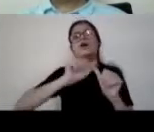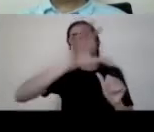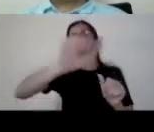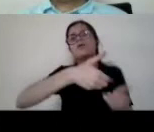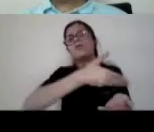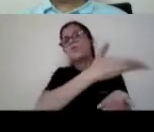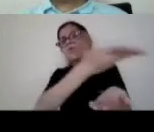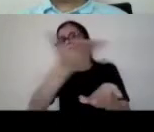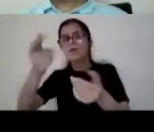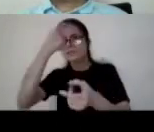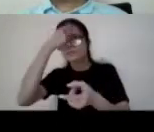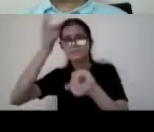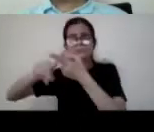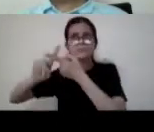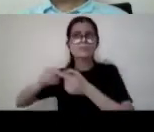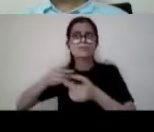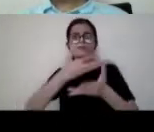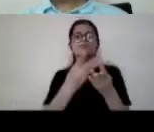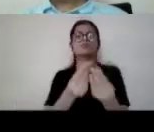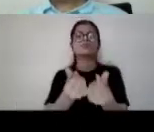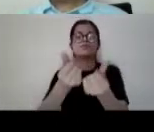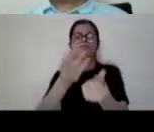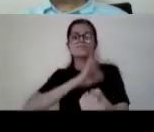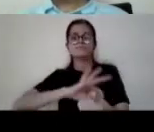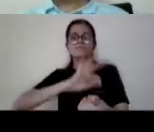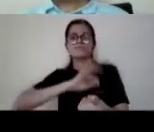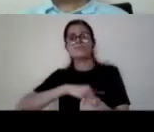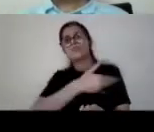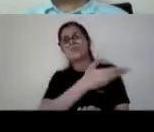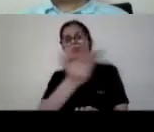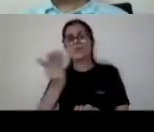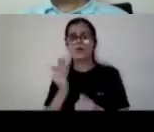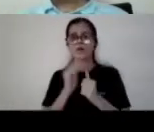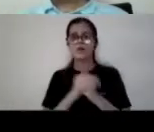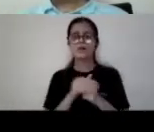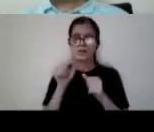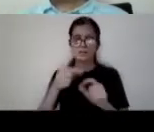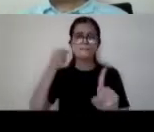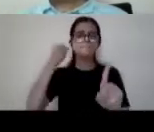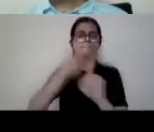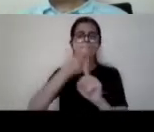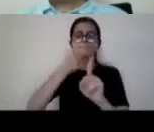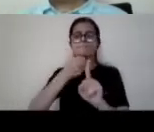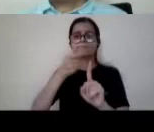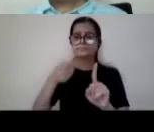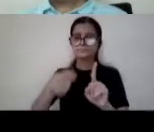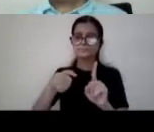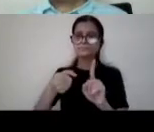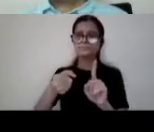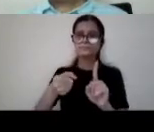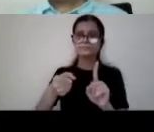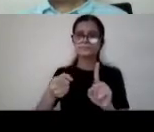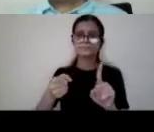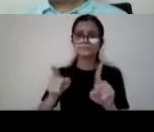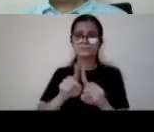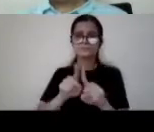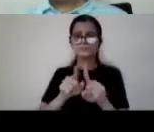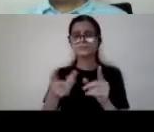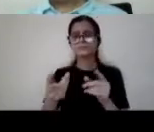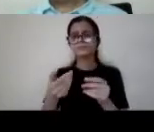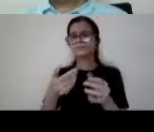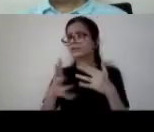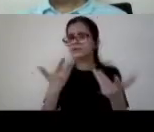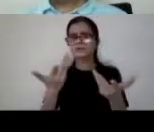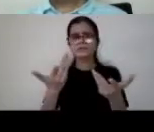problem and to provide a solution and with this in fact impact also we are nowhere near actually claiming